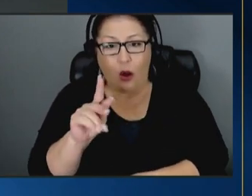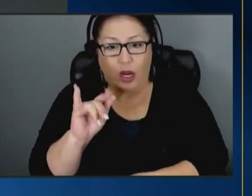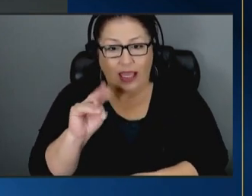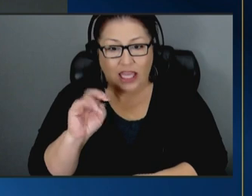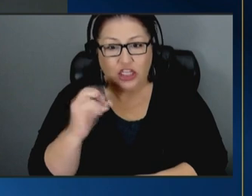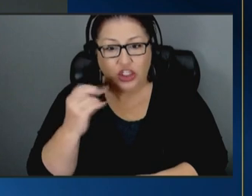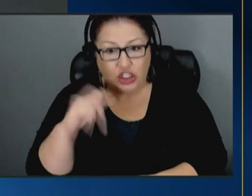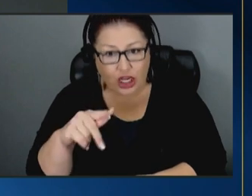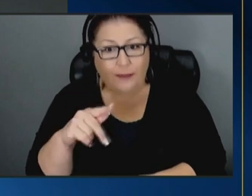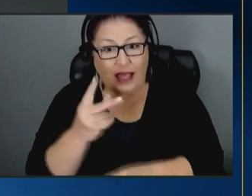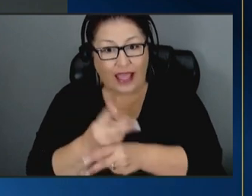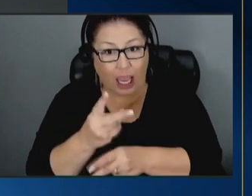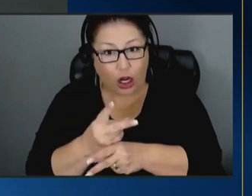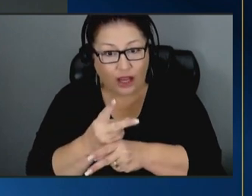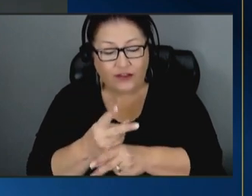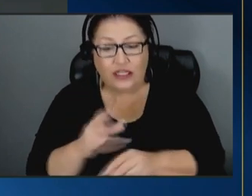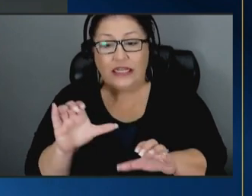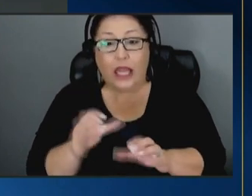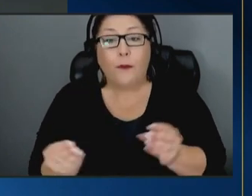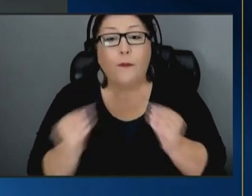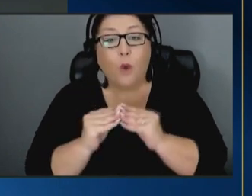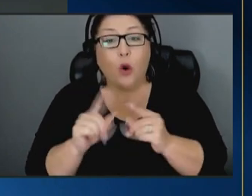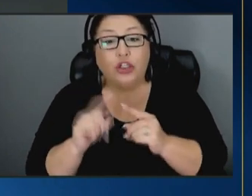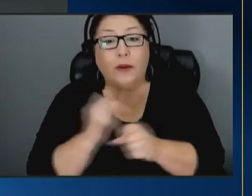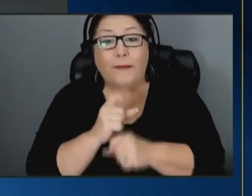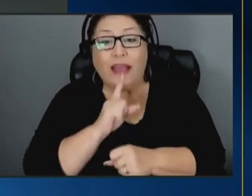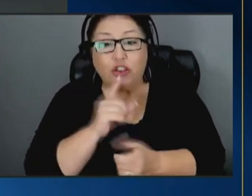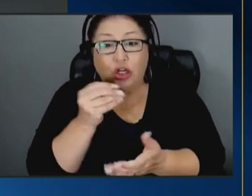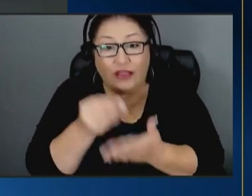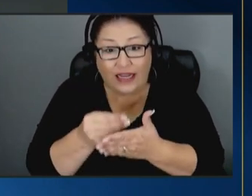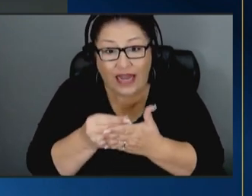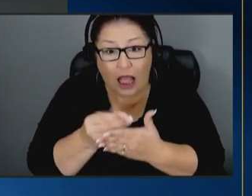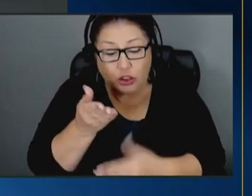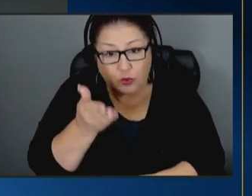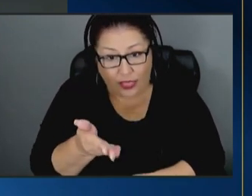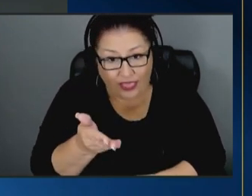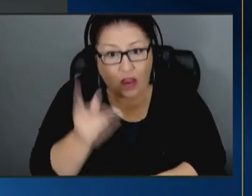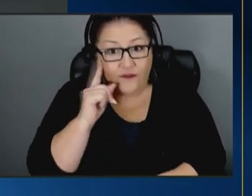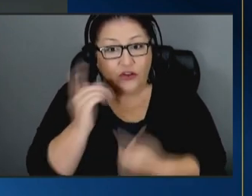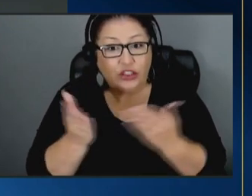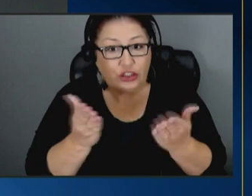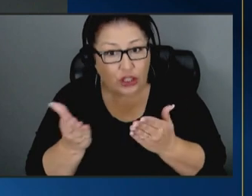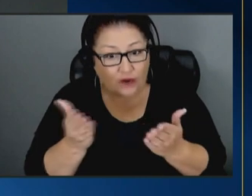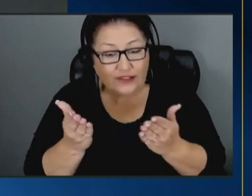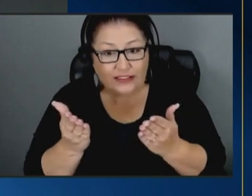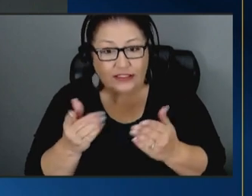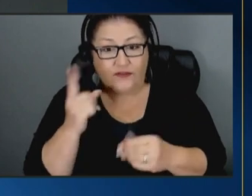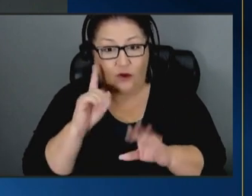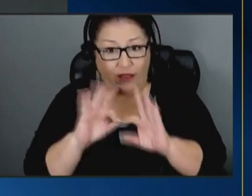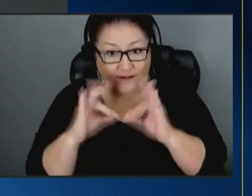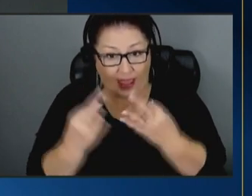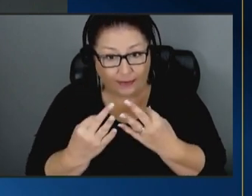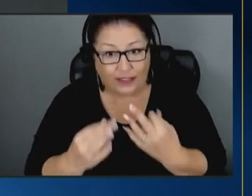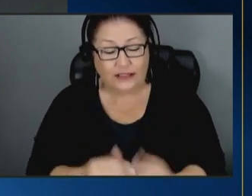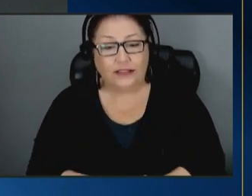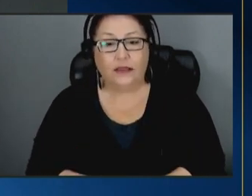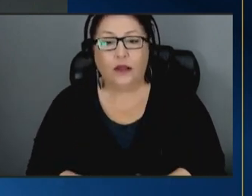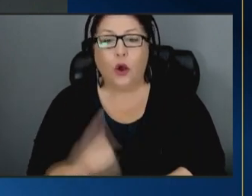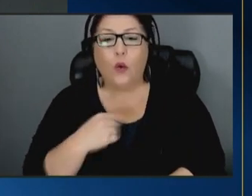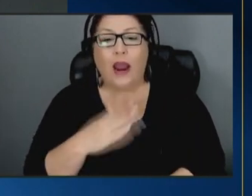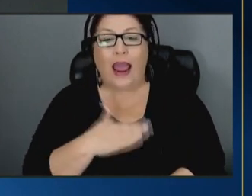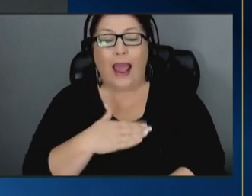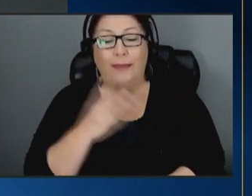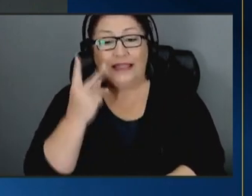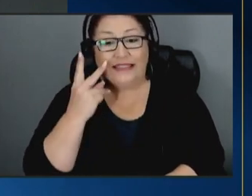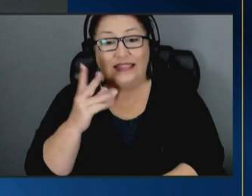did more to make sure that the dollars are there for the services for the families we're happy to see the